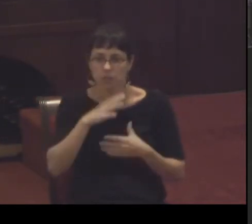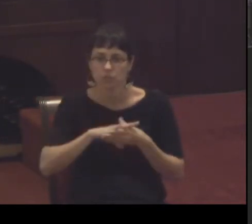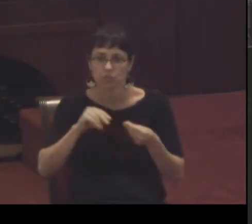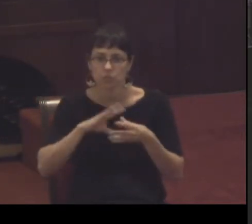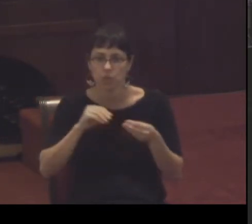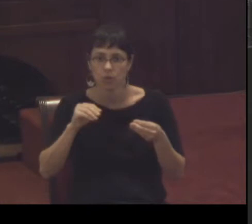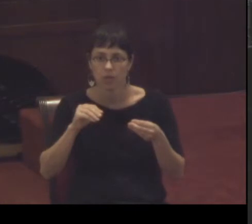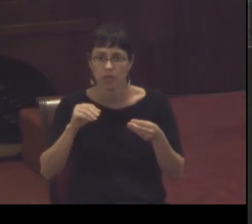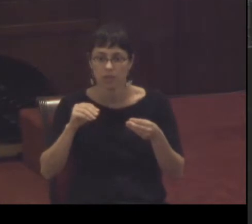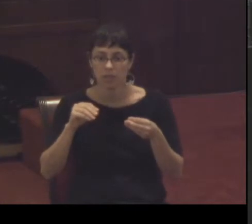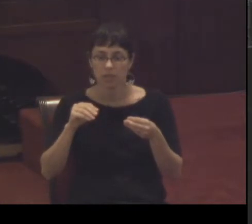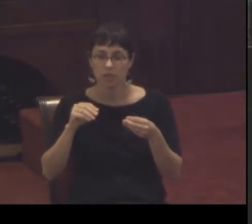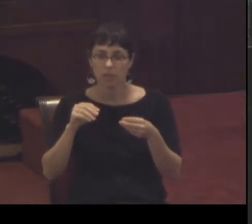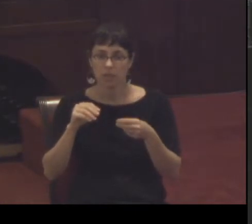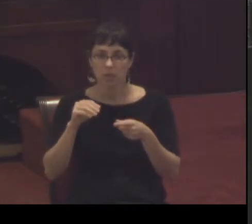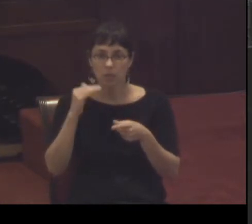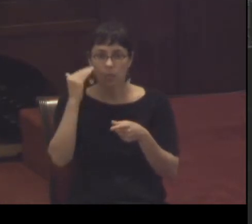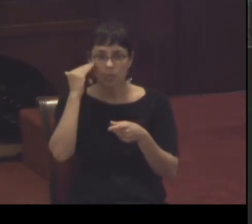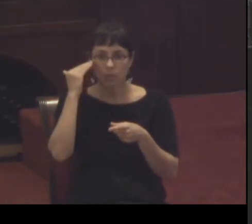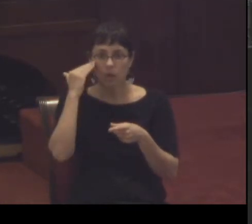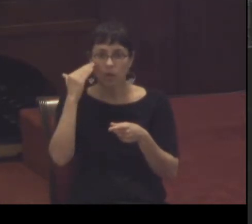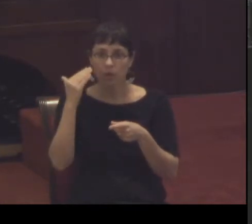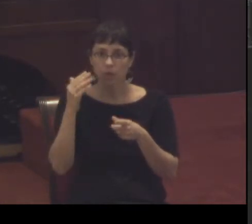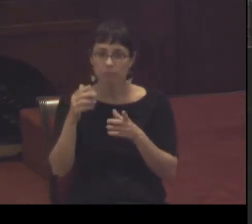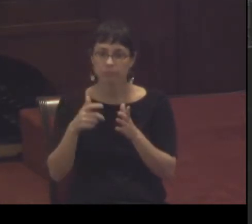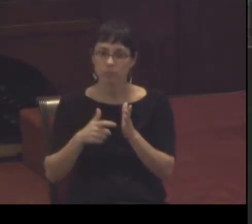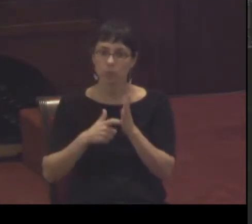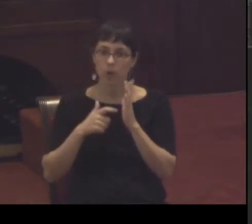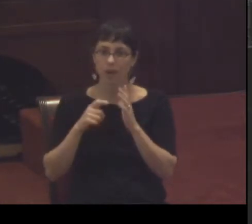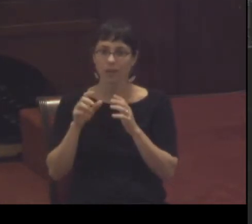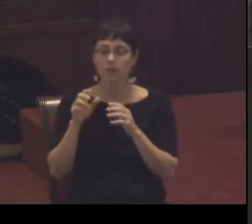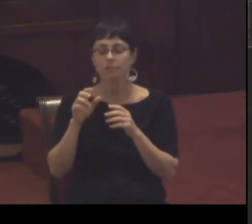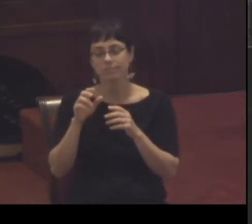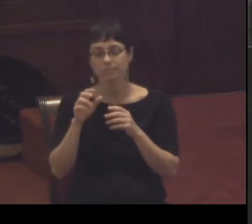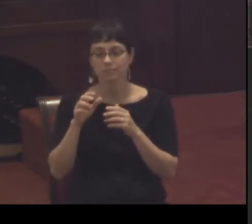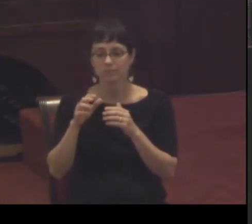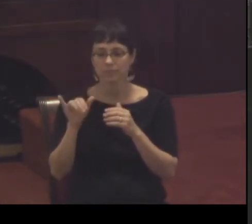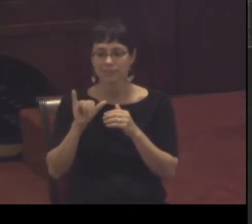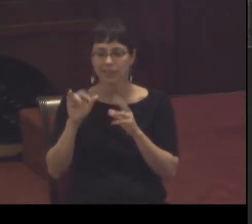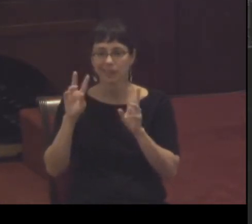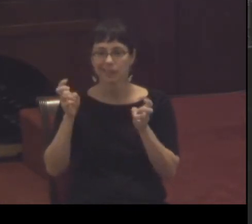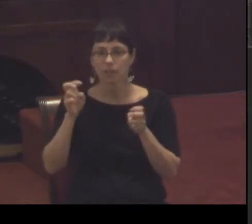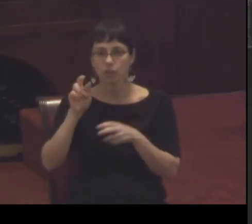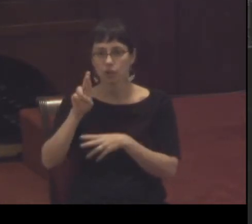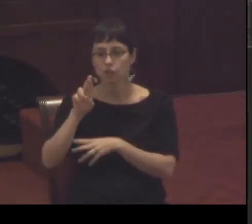could be described as nothing short of a regenesis a recreation